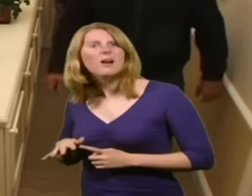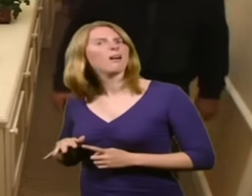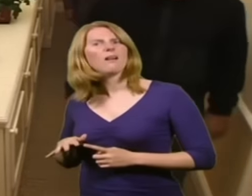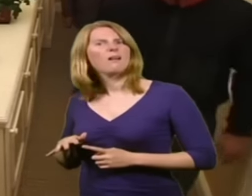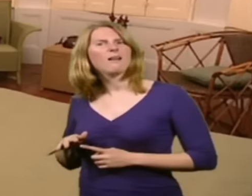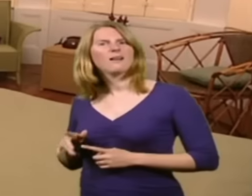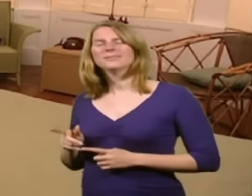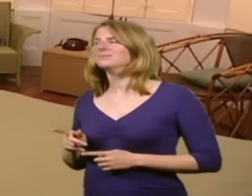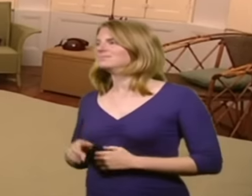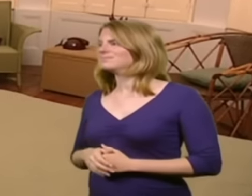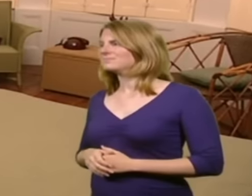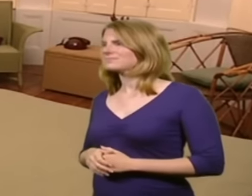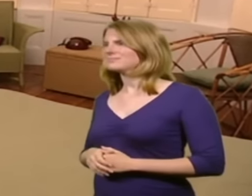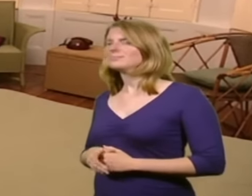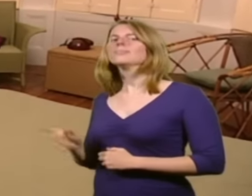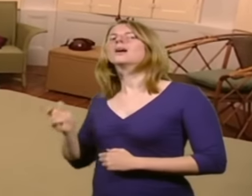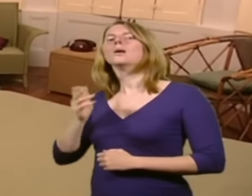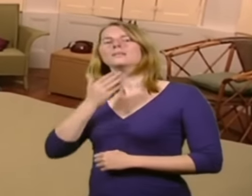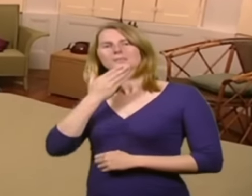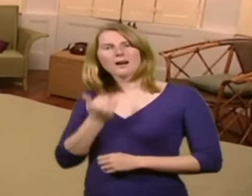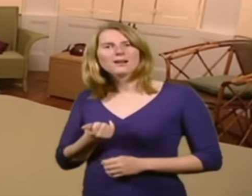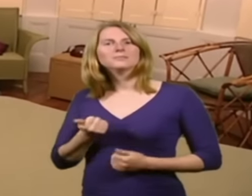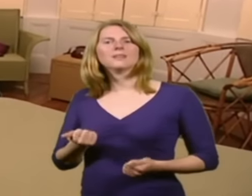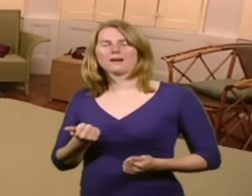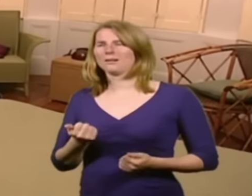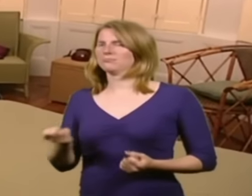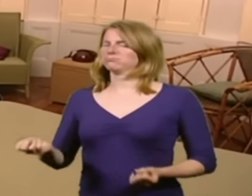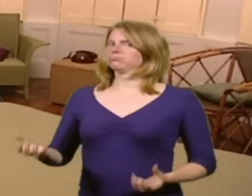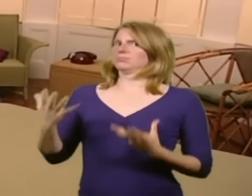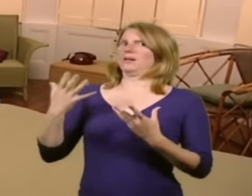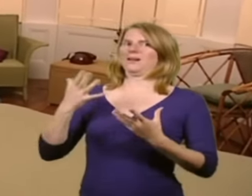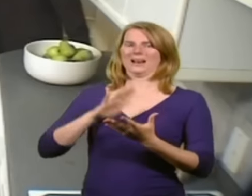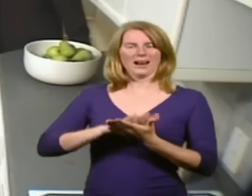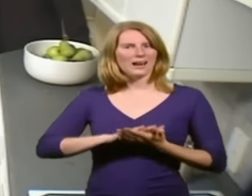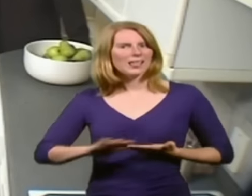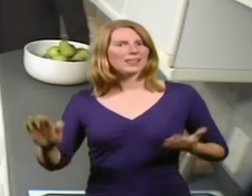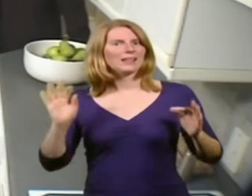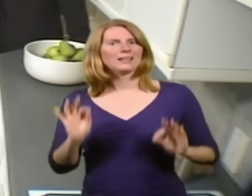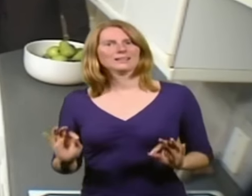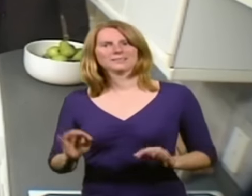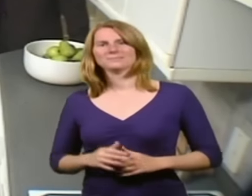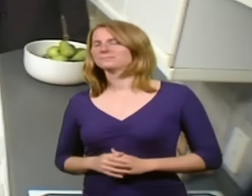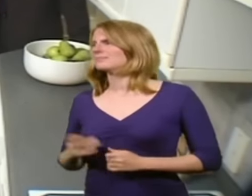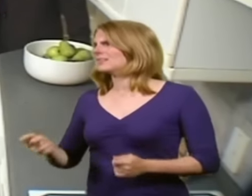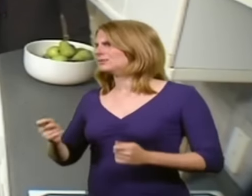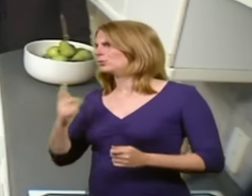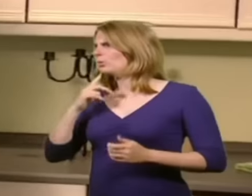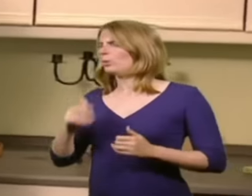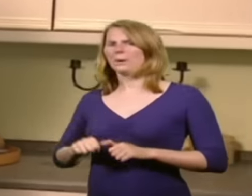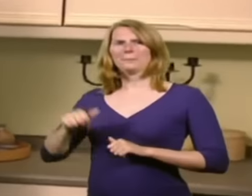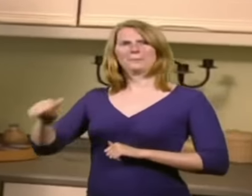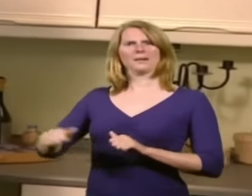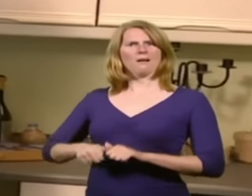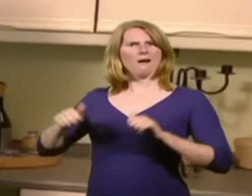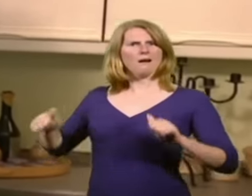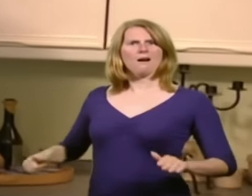Incredible. Yeah, this is so much nice, isn't it? Yeah. Bright, clean. The kitchen looks an awful lot bigger. Yeah.